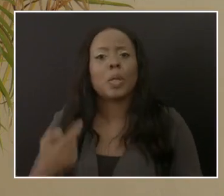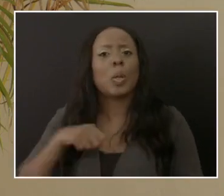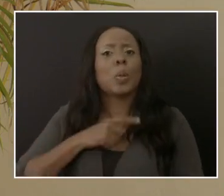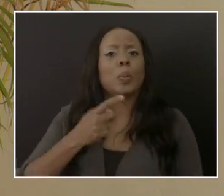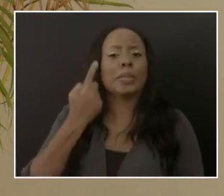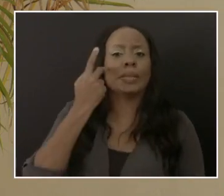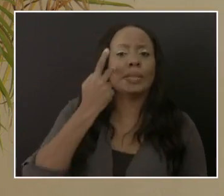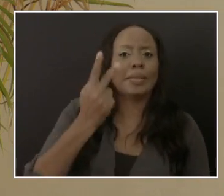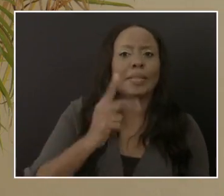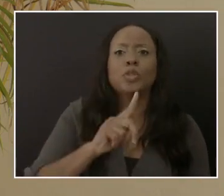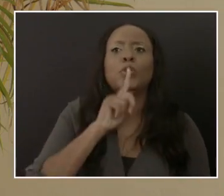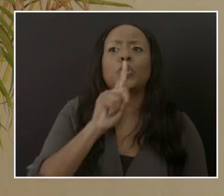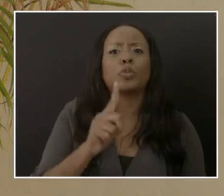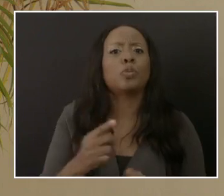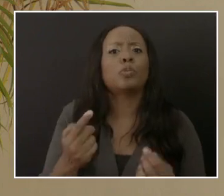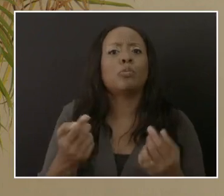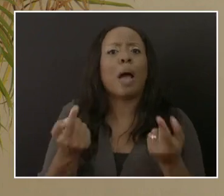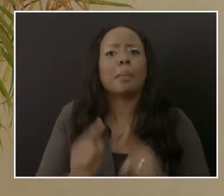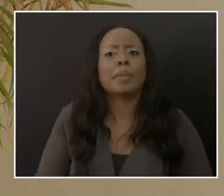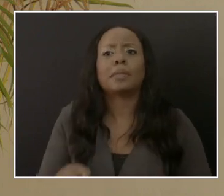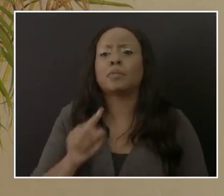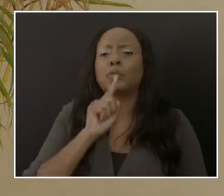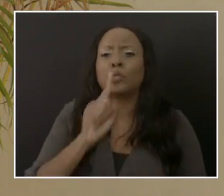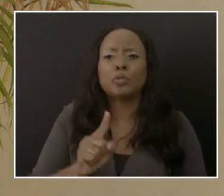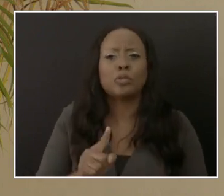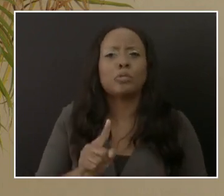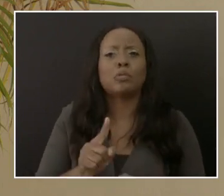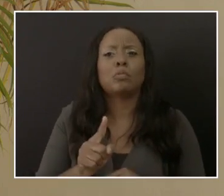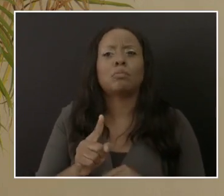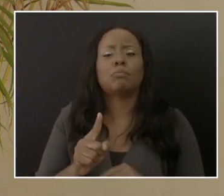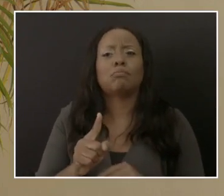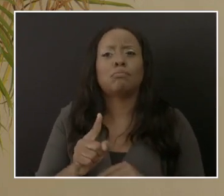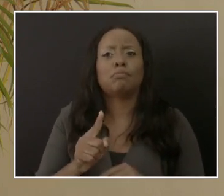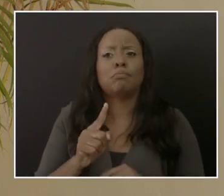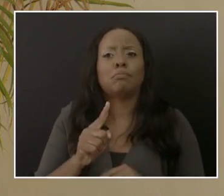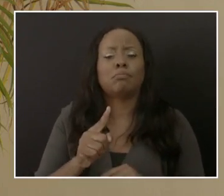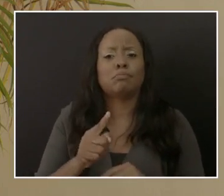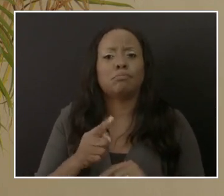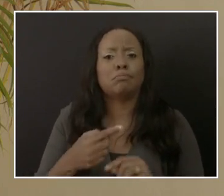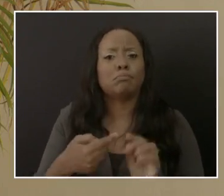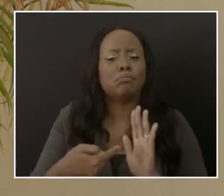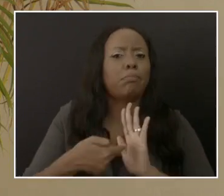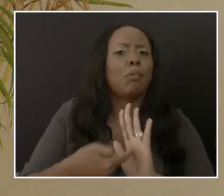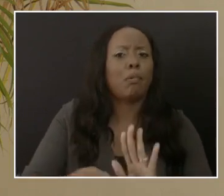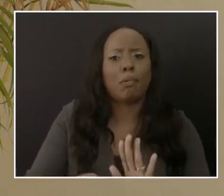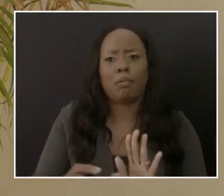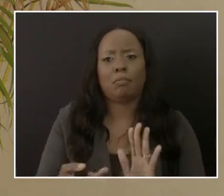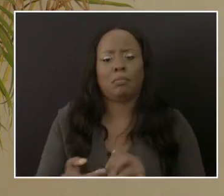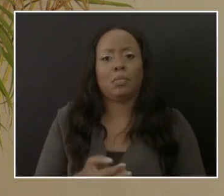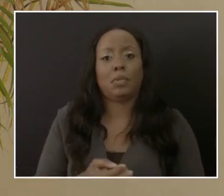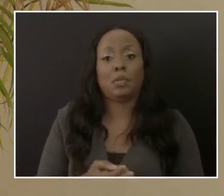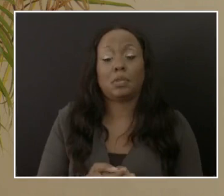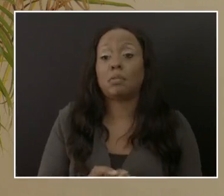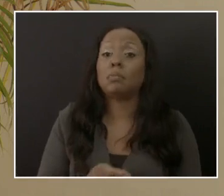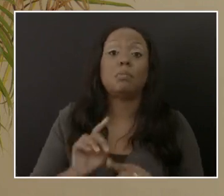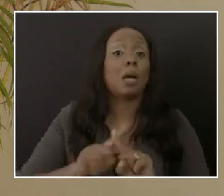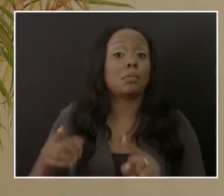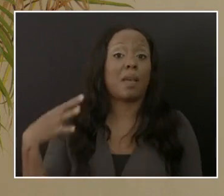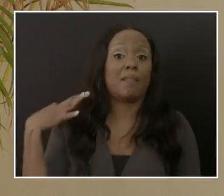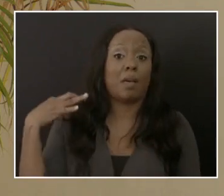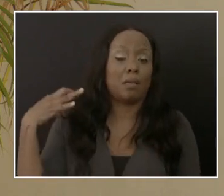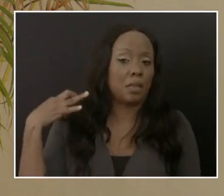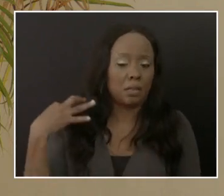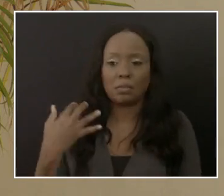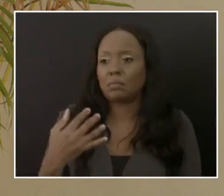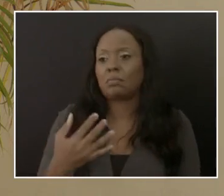happening on the ground with any particular disease, actually, not just COVID. But again, it's a voluntary process. So persons have to come forward and be